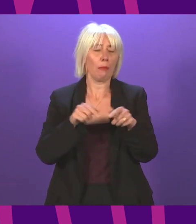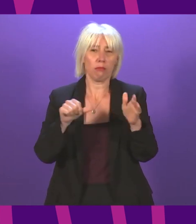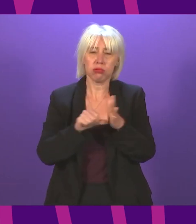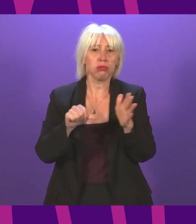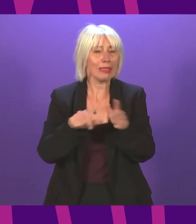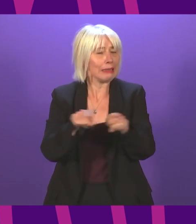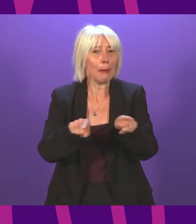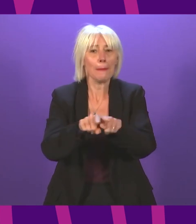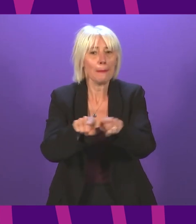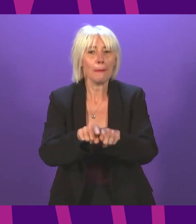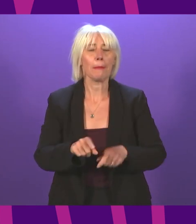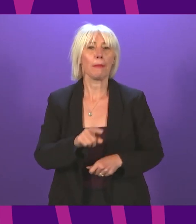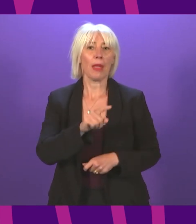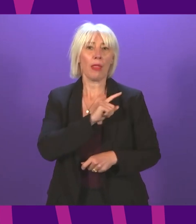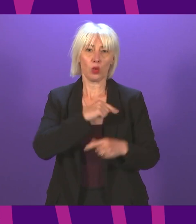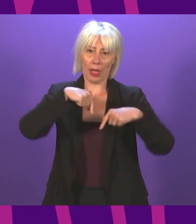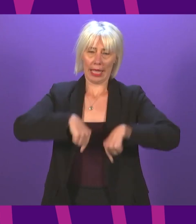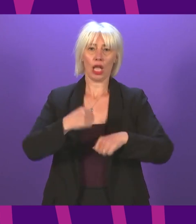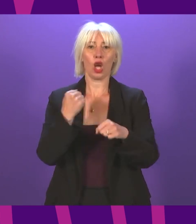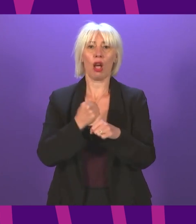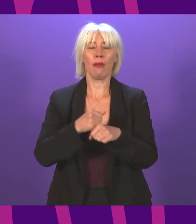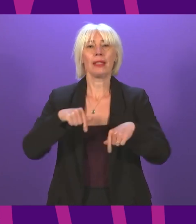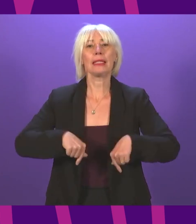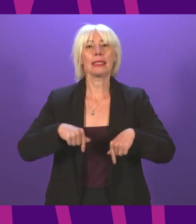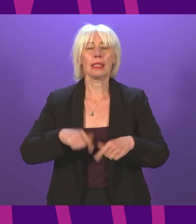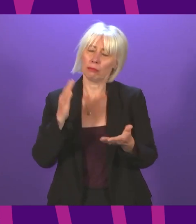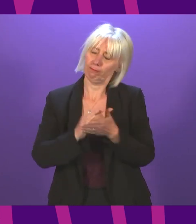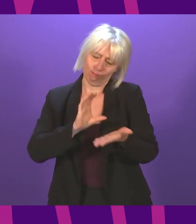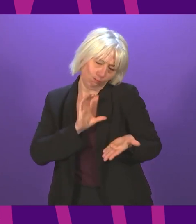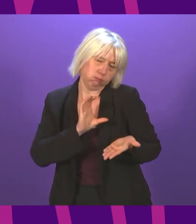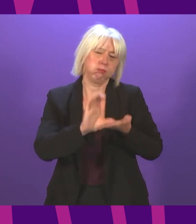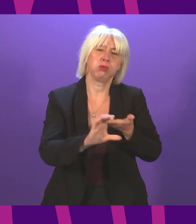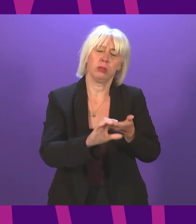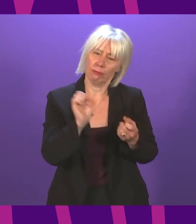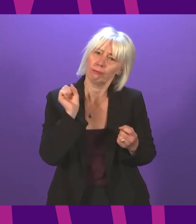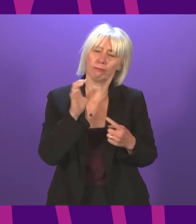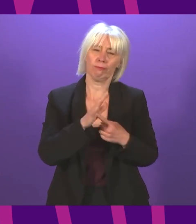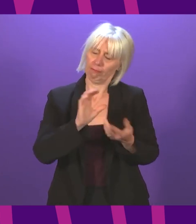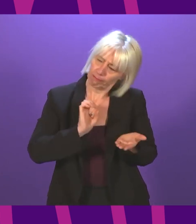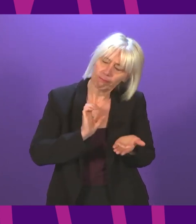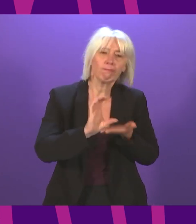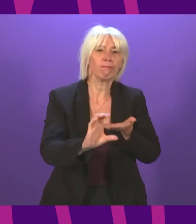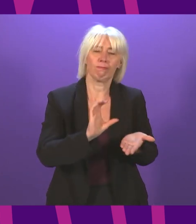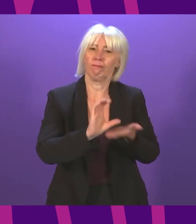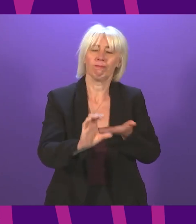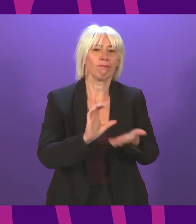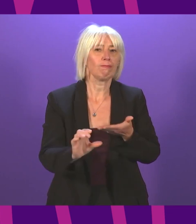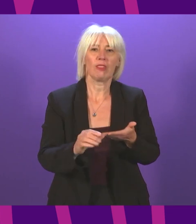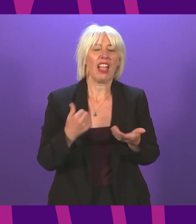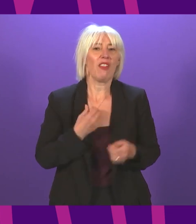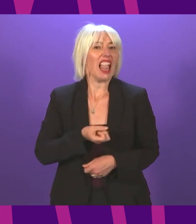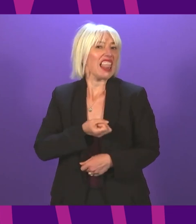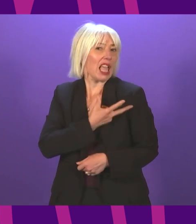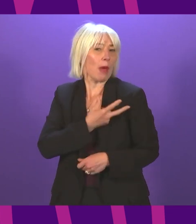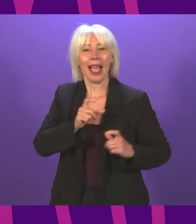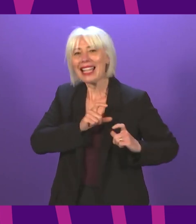why this government has ensured record investment in the National Health Service. Record investment that would not have happened had Labour